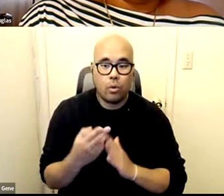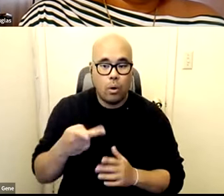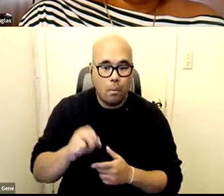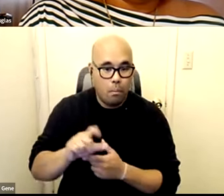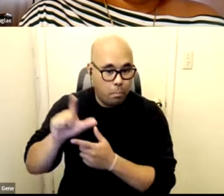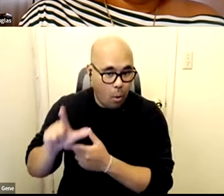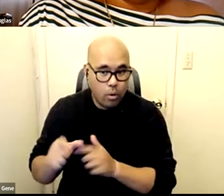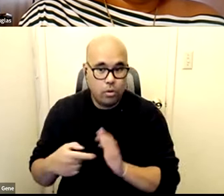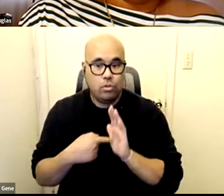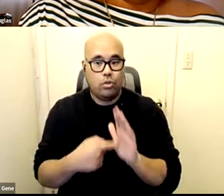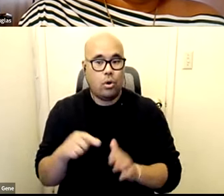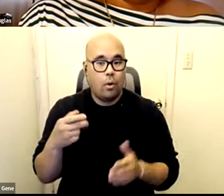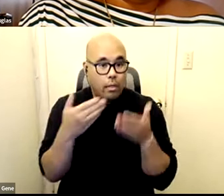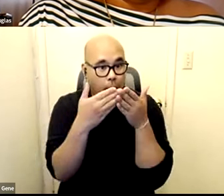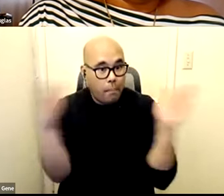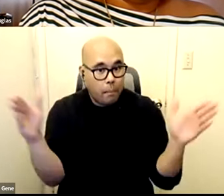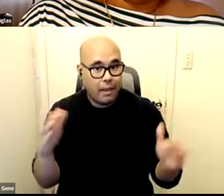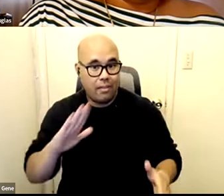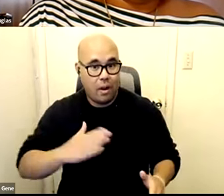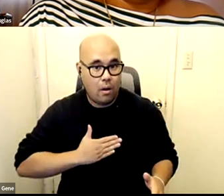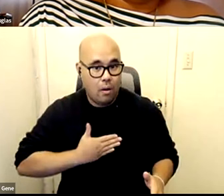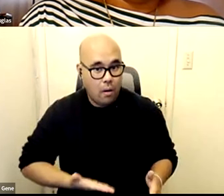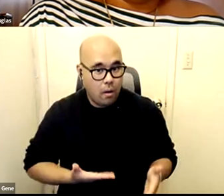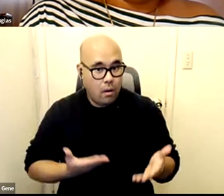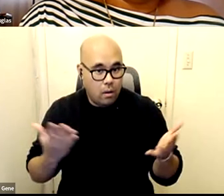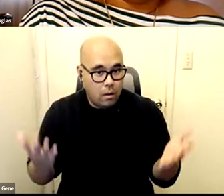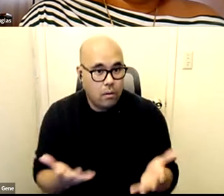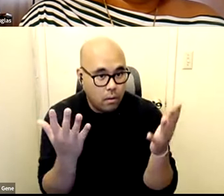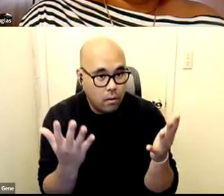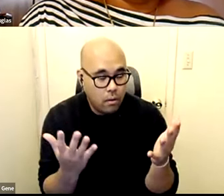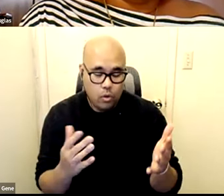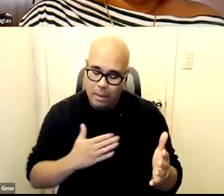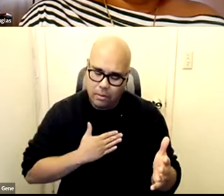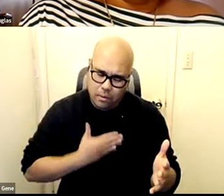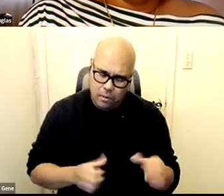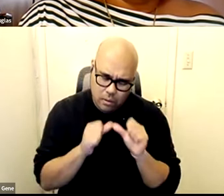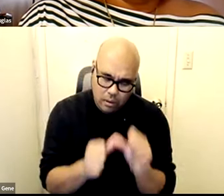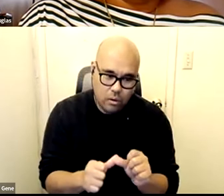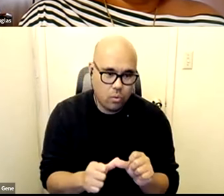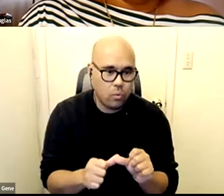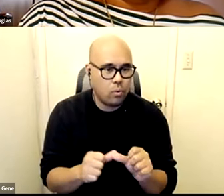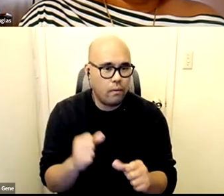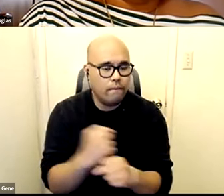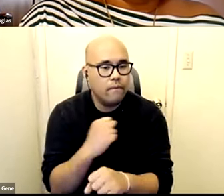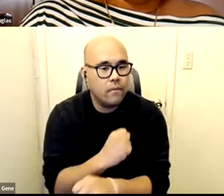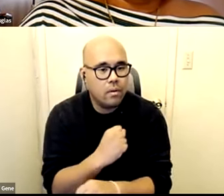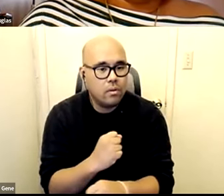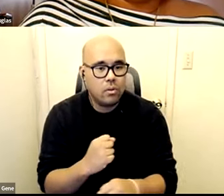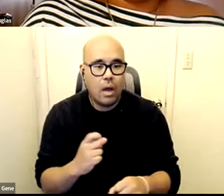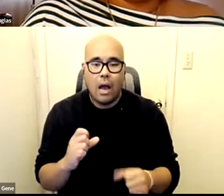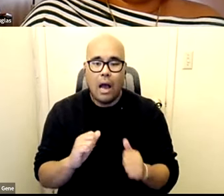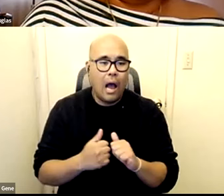the will of the public to be able to push you know how can we how can we ultimately like move the dial